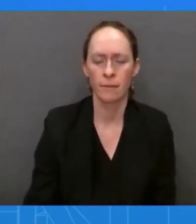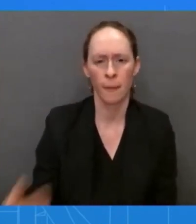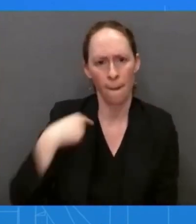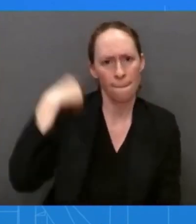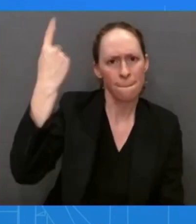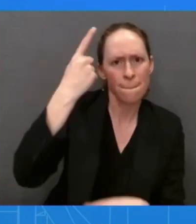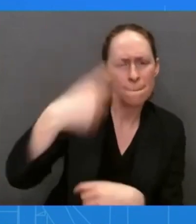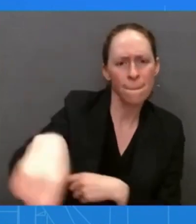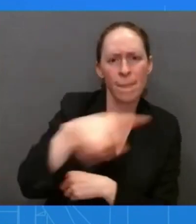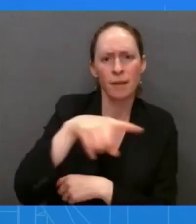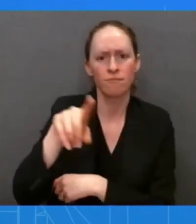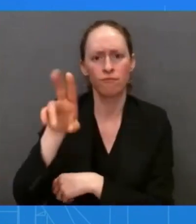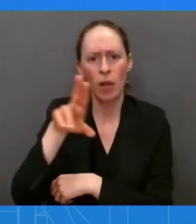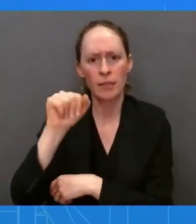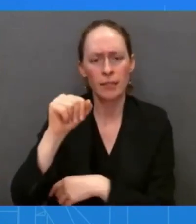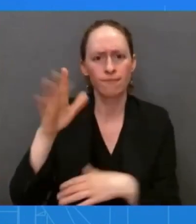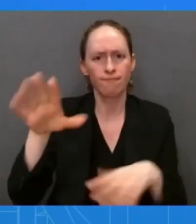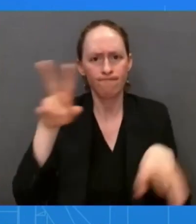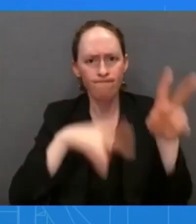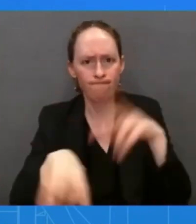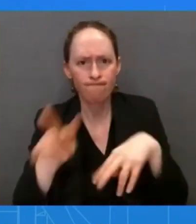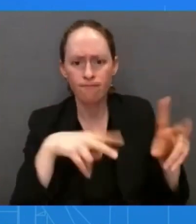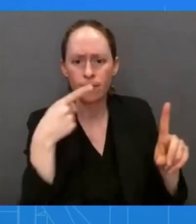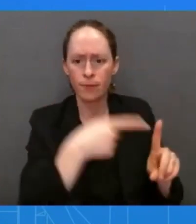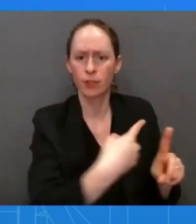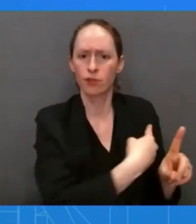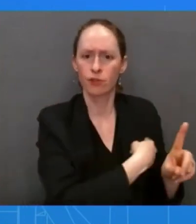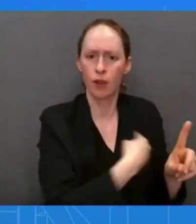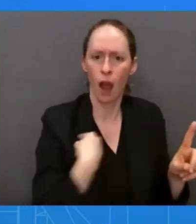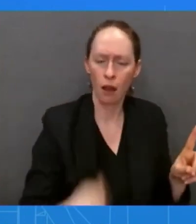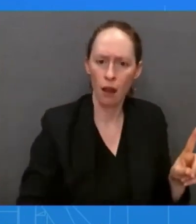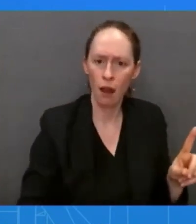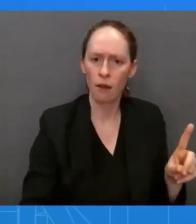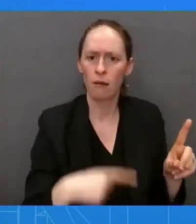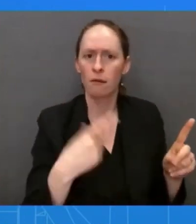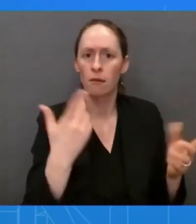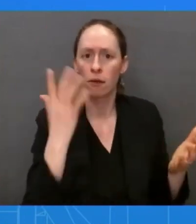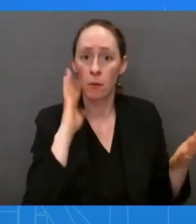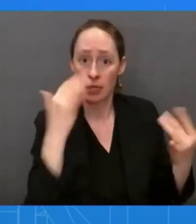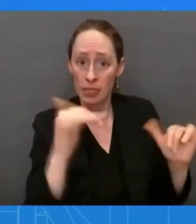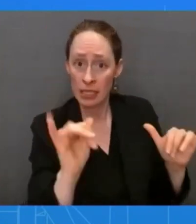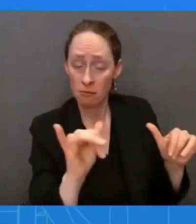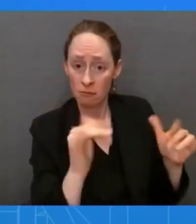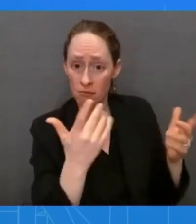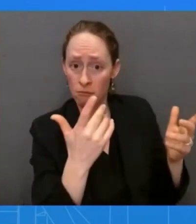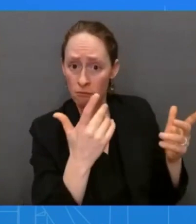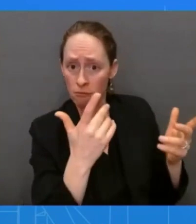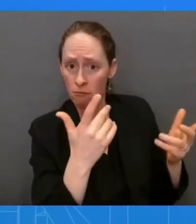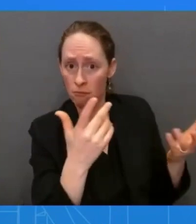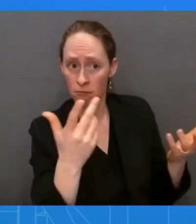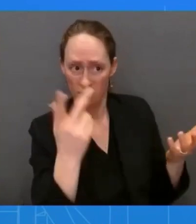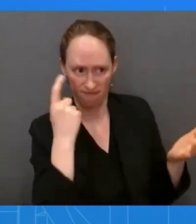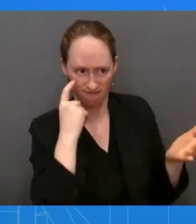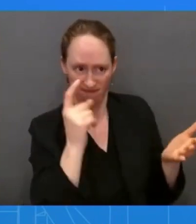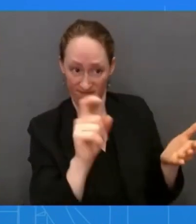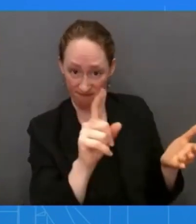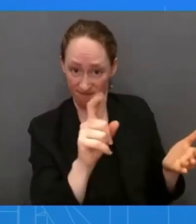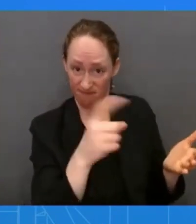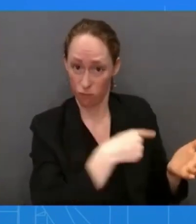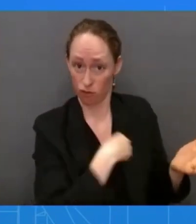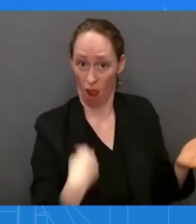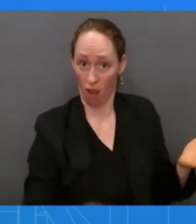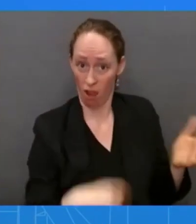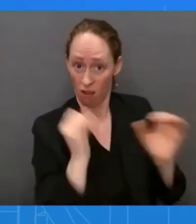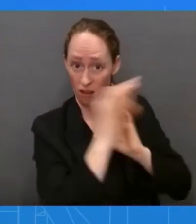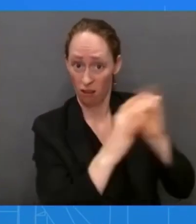weaponry to Moscow? No change. No change. Go ahead. Thank you so much. On the topic of